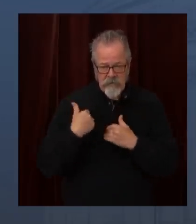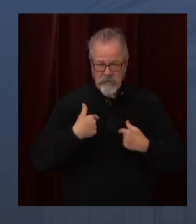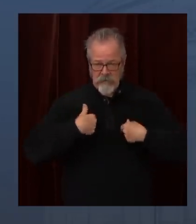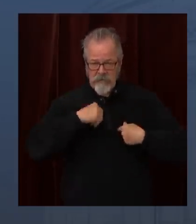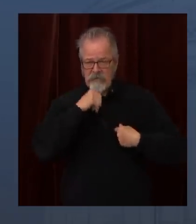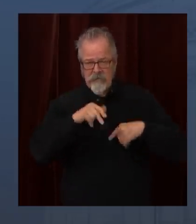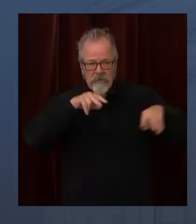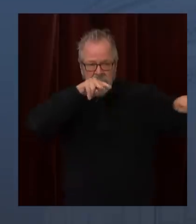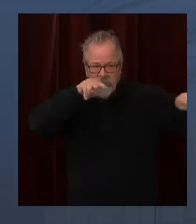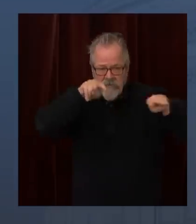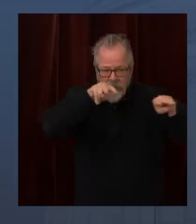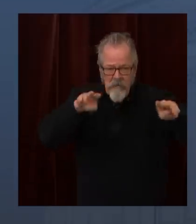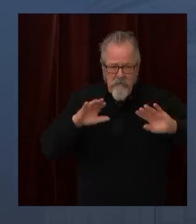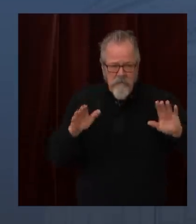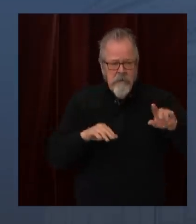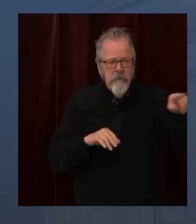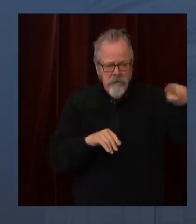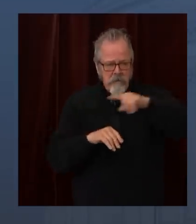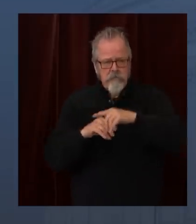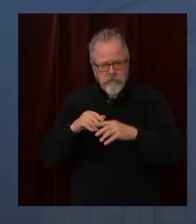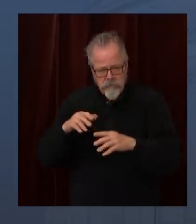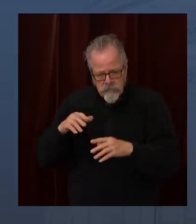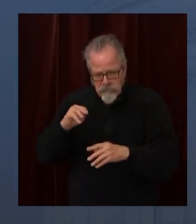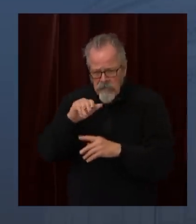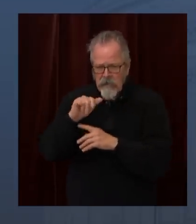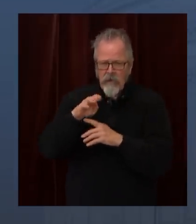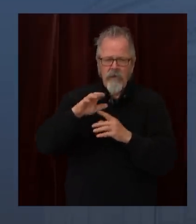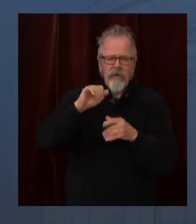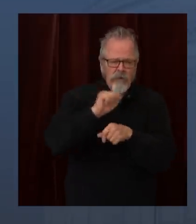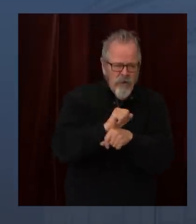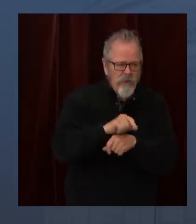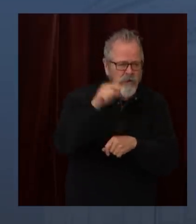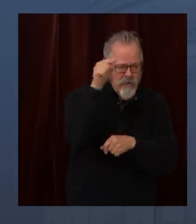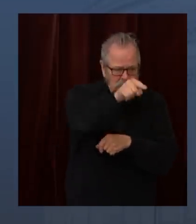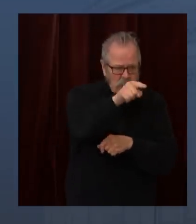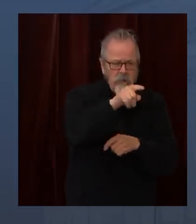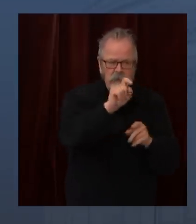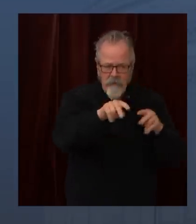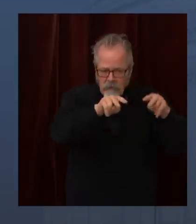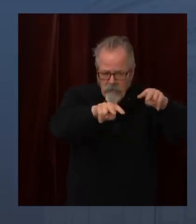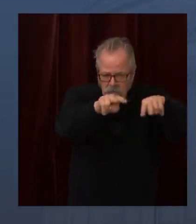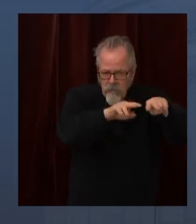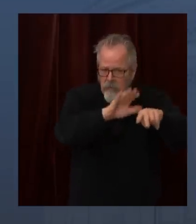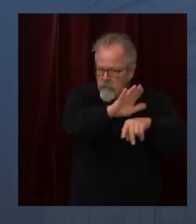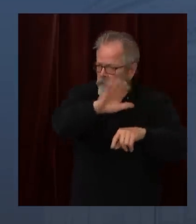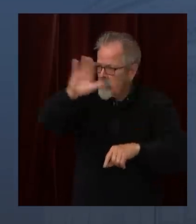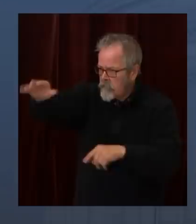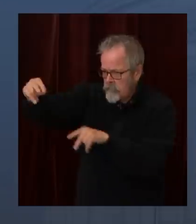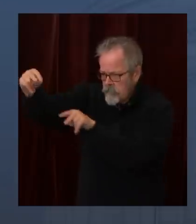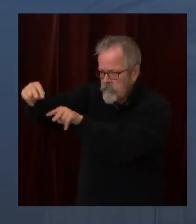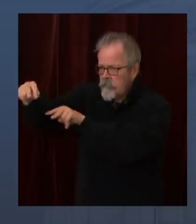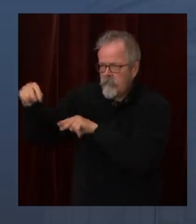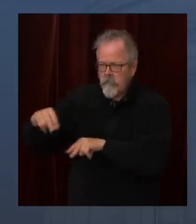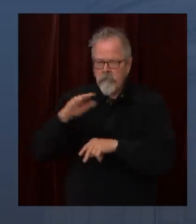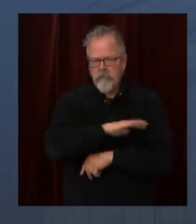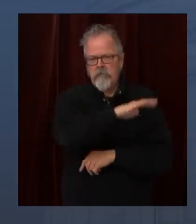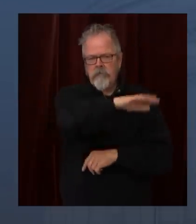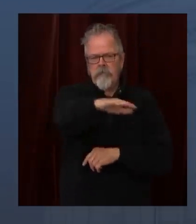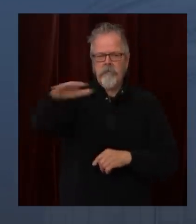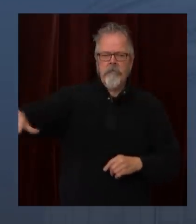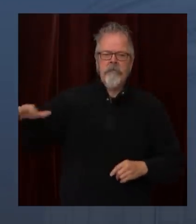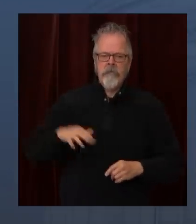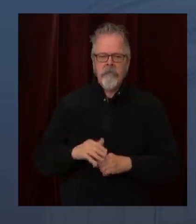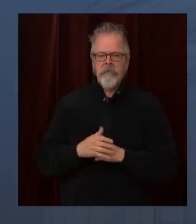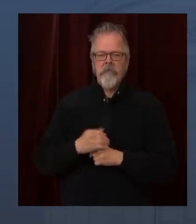citizens safe. I know counties apply and want to serve their residents and not just the whole state.